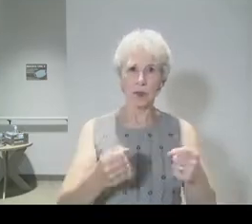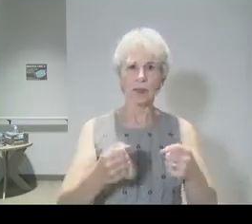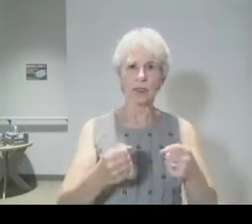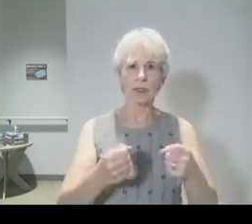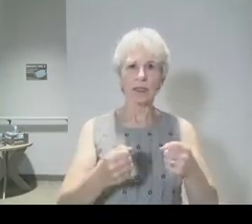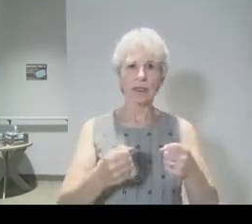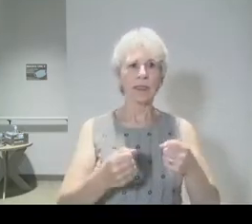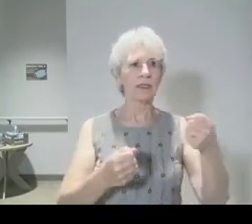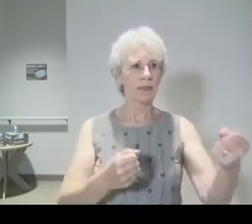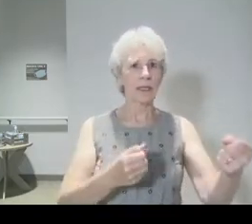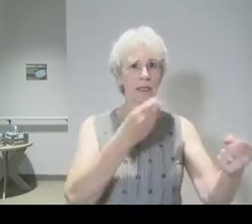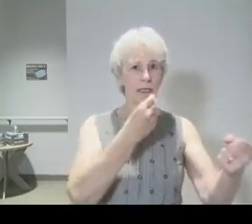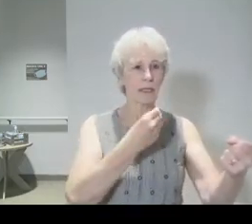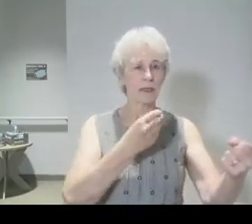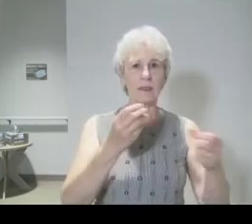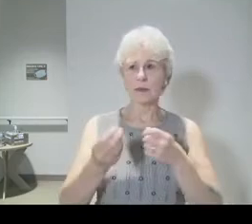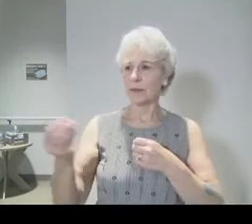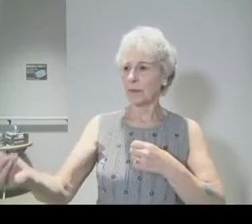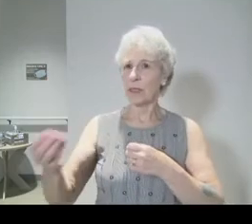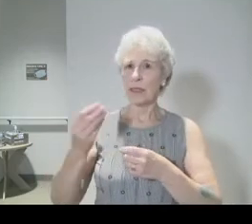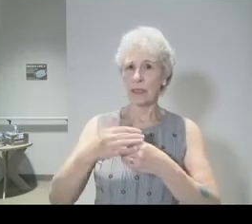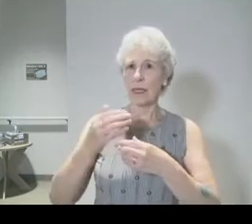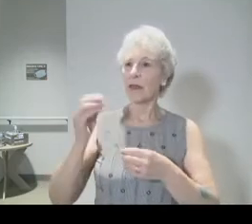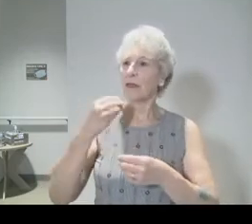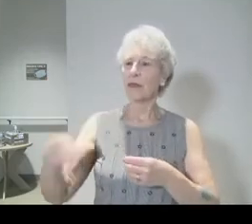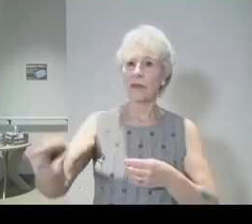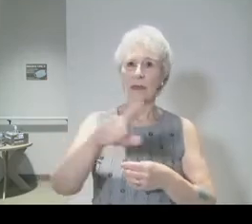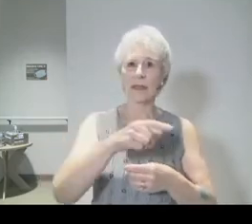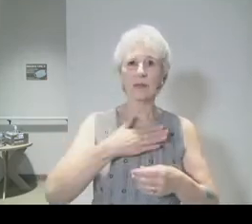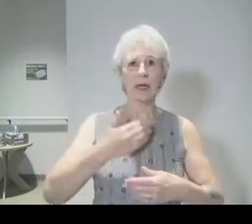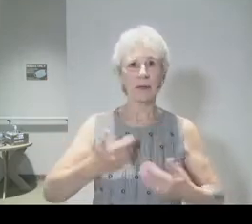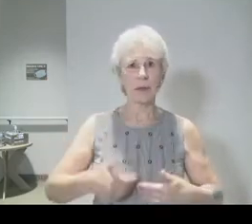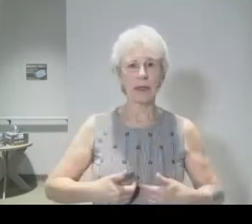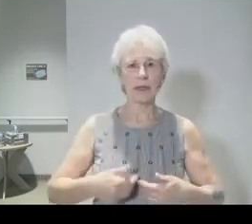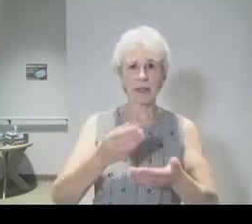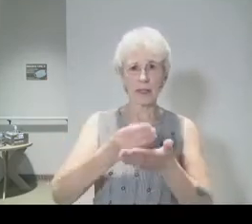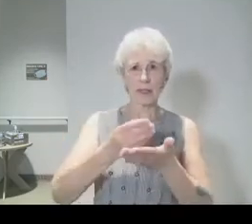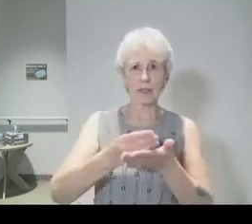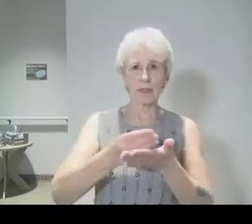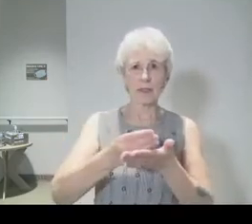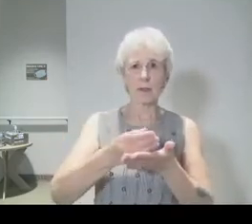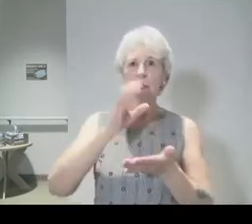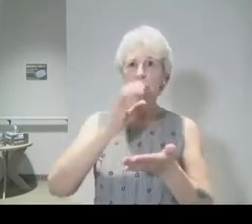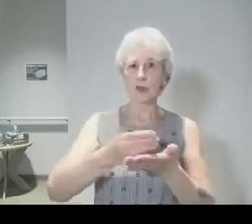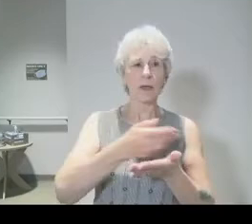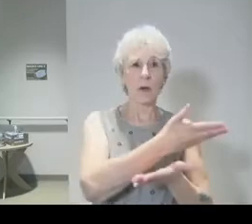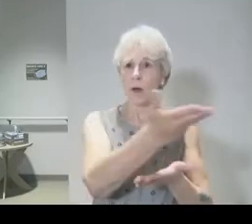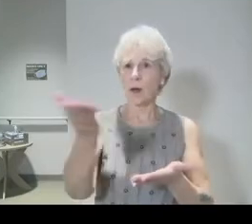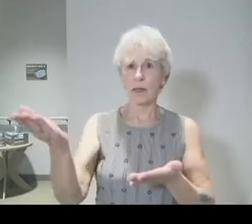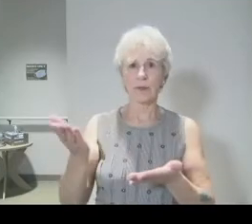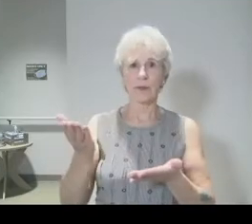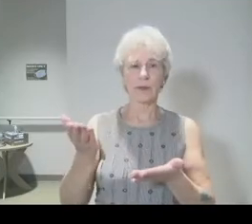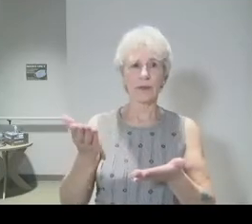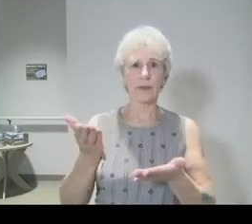and said, Take, eat, this is my body. And he took a cup and he said, Drink it, all of you, for this is my blood of the